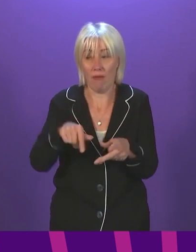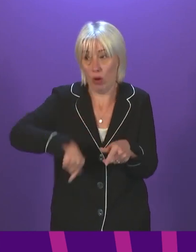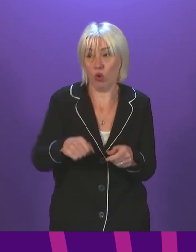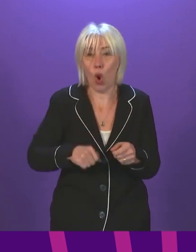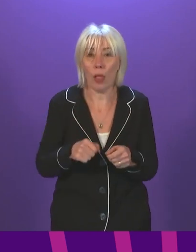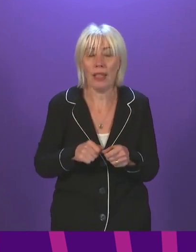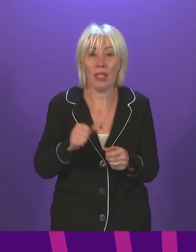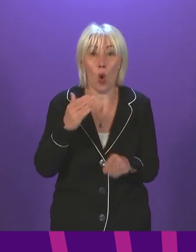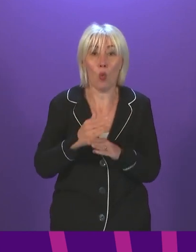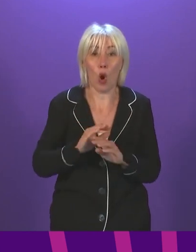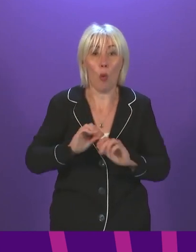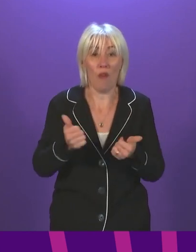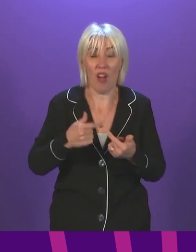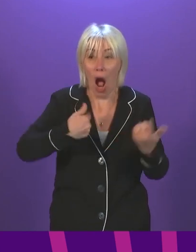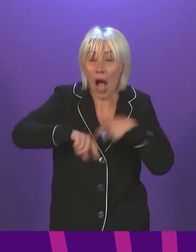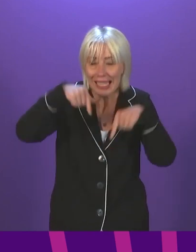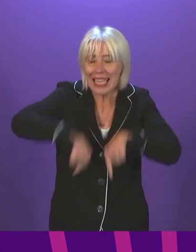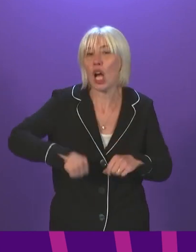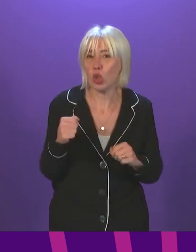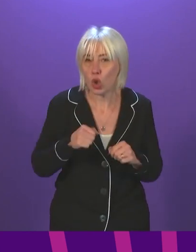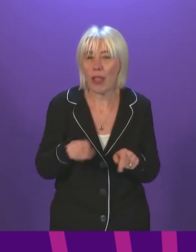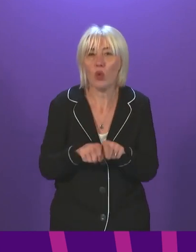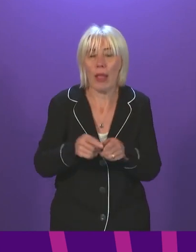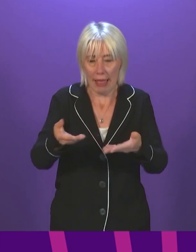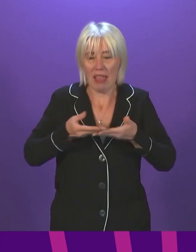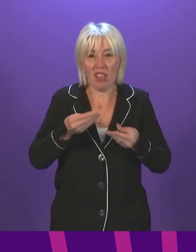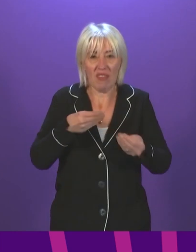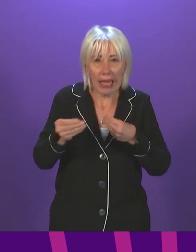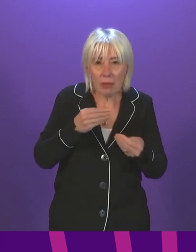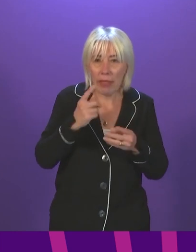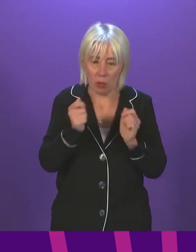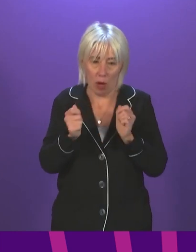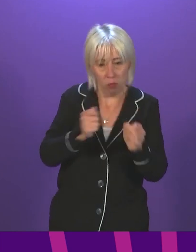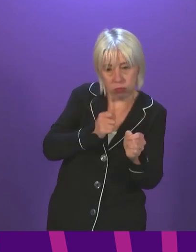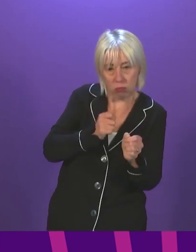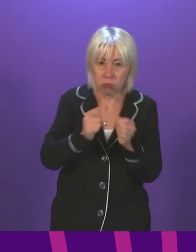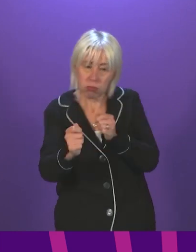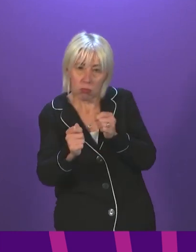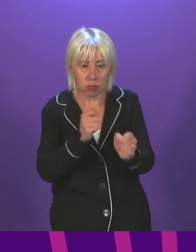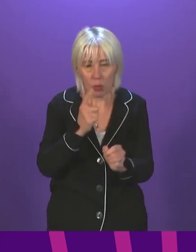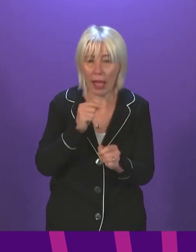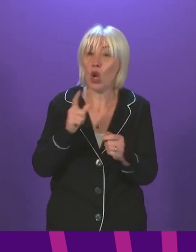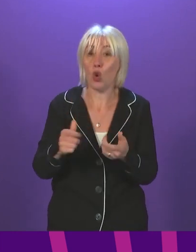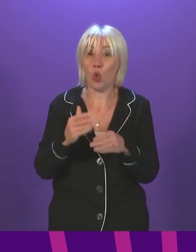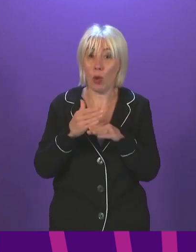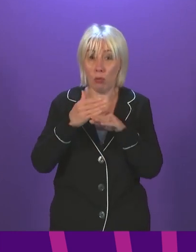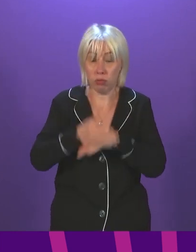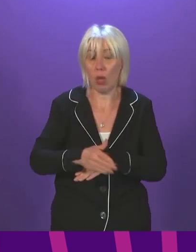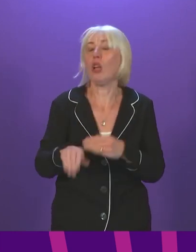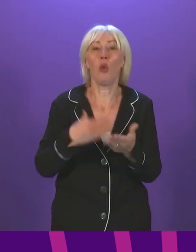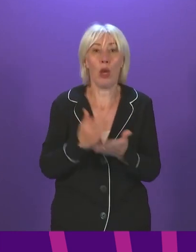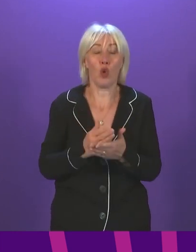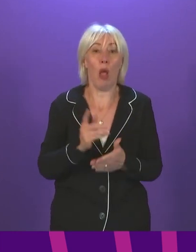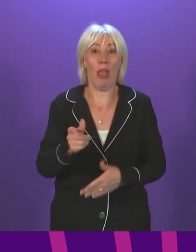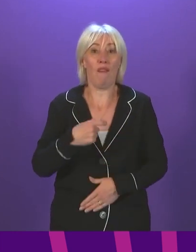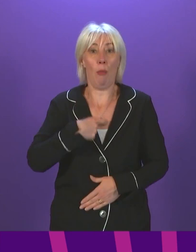and foremost in our context and offers us the flexibility to adapt to changing circumstances. Work is well underway to ensure that where a person has